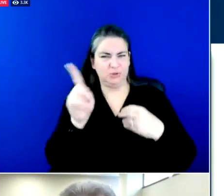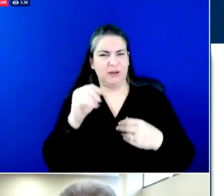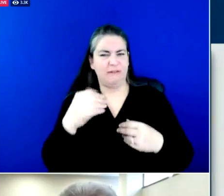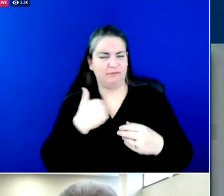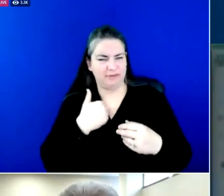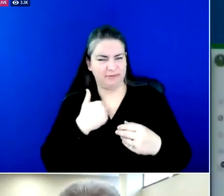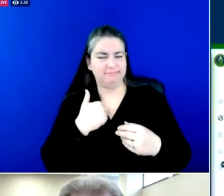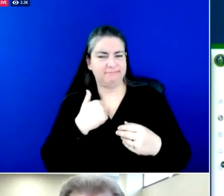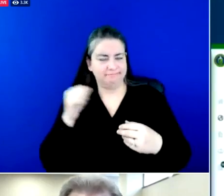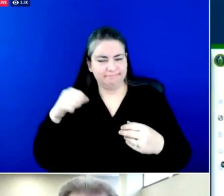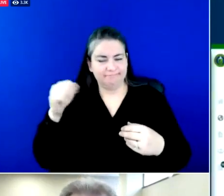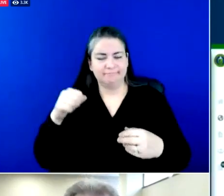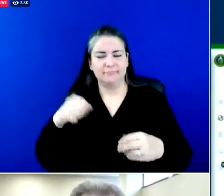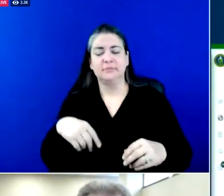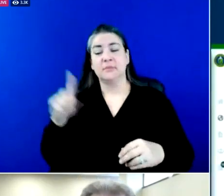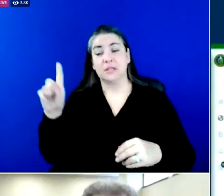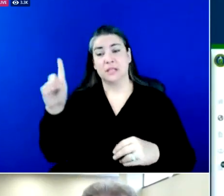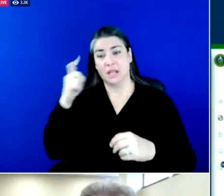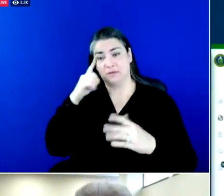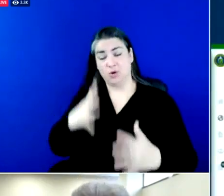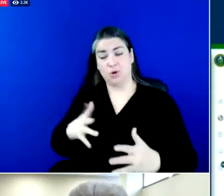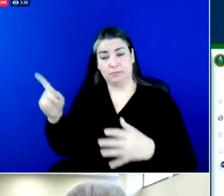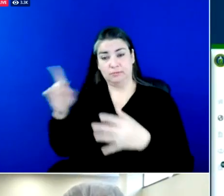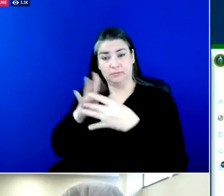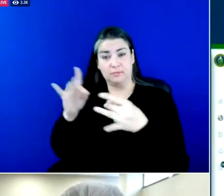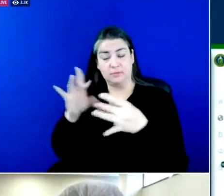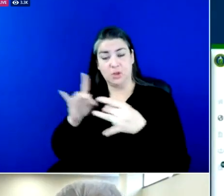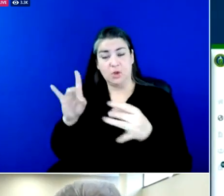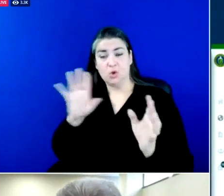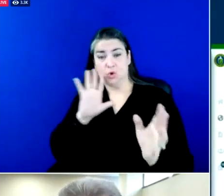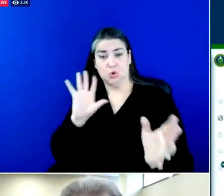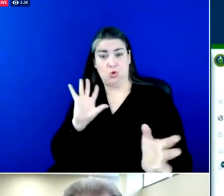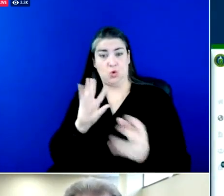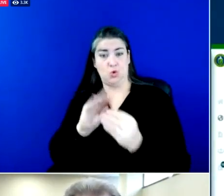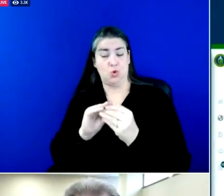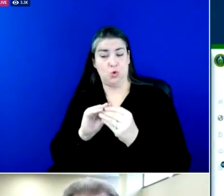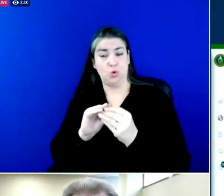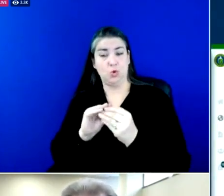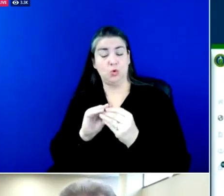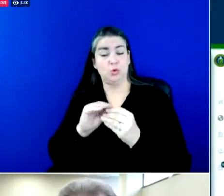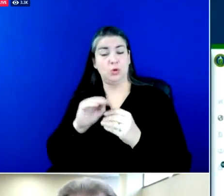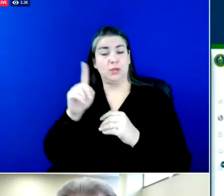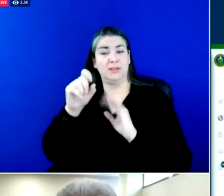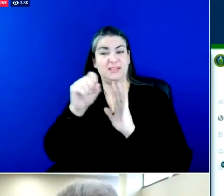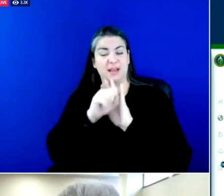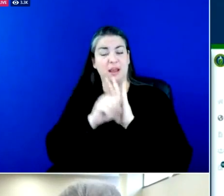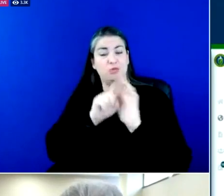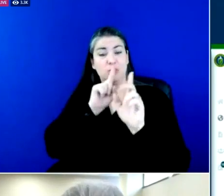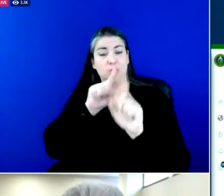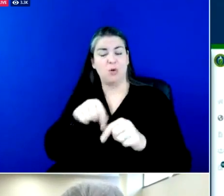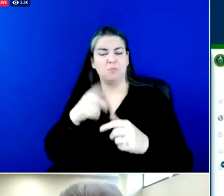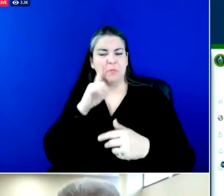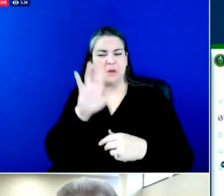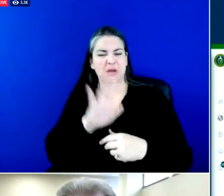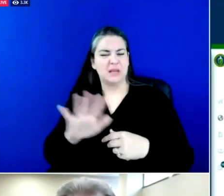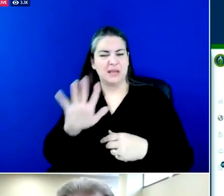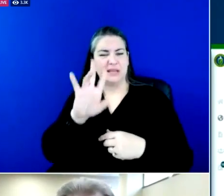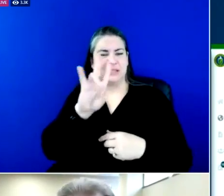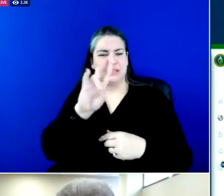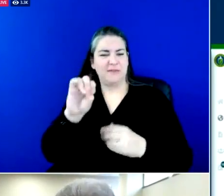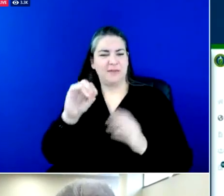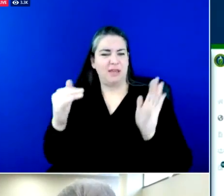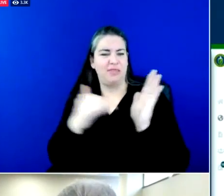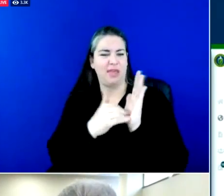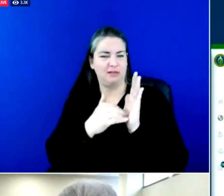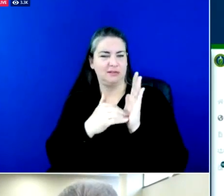So as the governor indicated the total reported to the state EOC is approximately 70,500